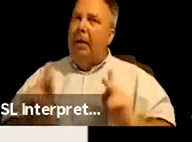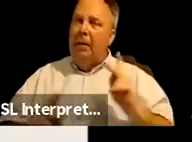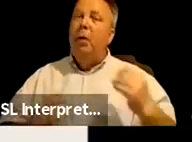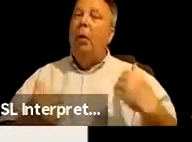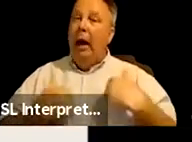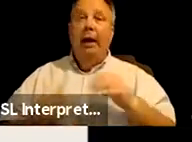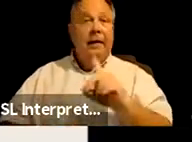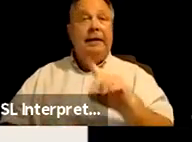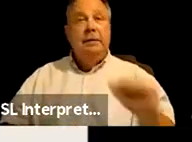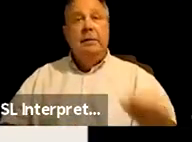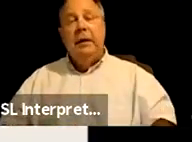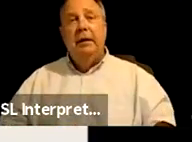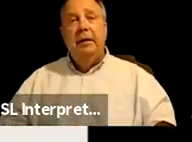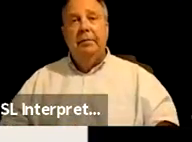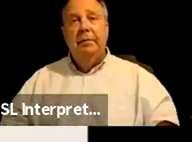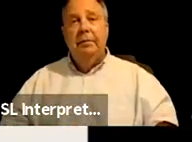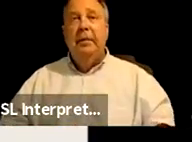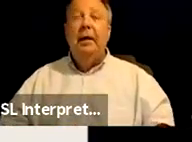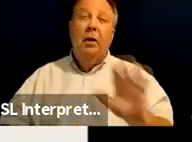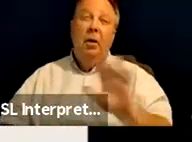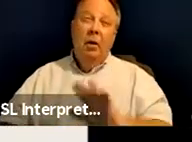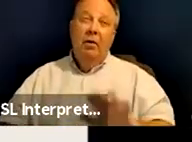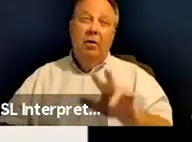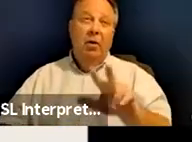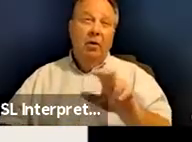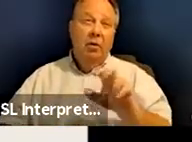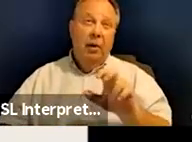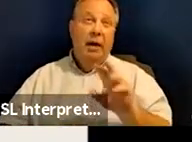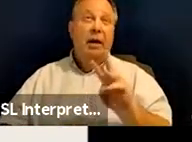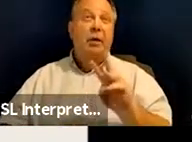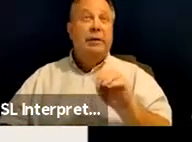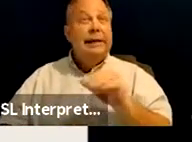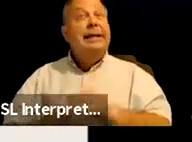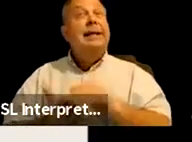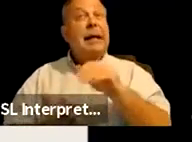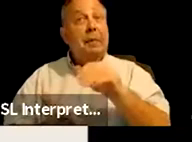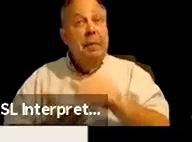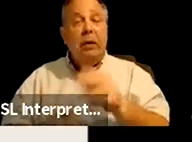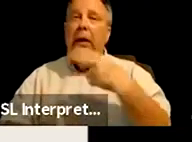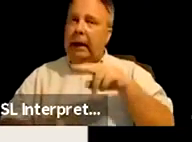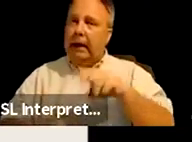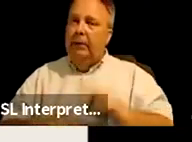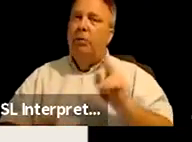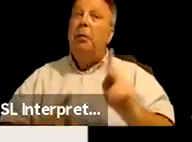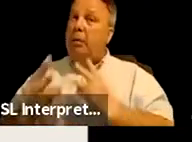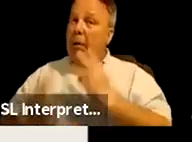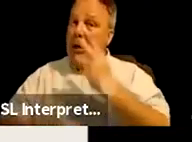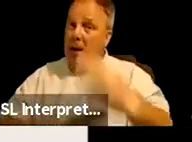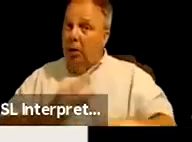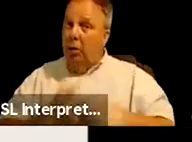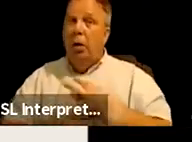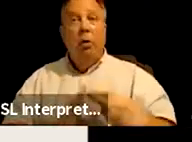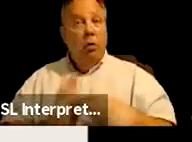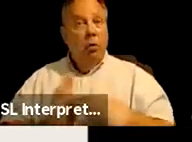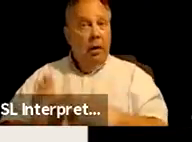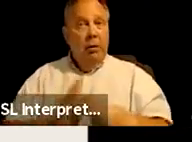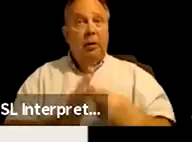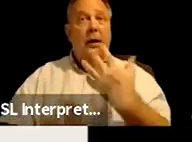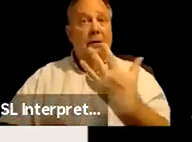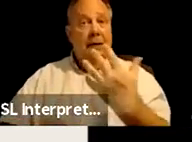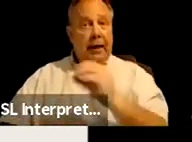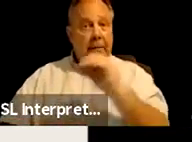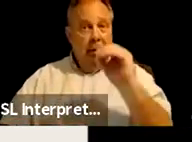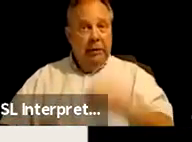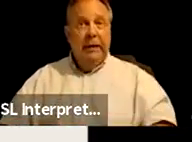a disability. So there are 360 million indigenous people in the world, representing 5% of the